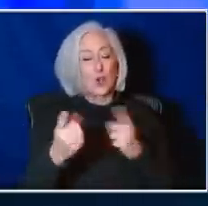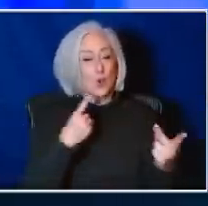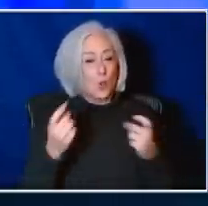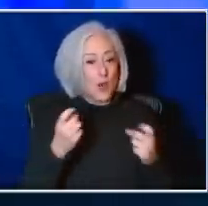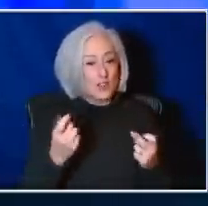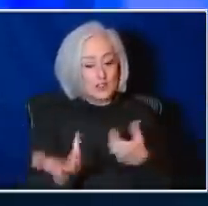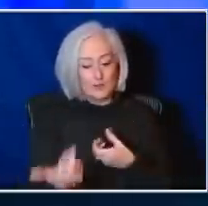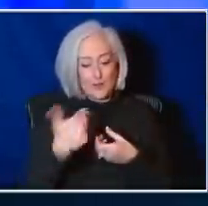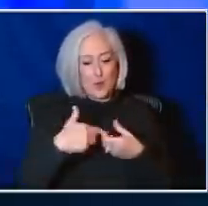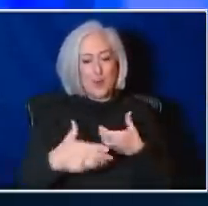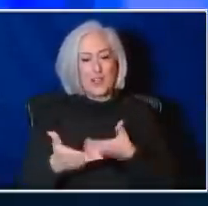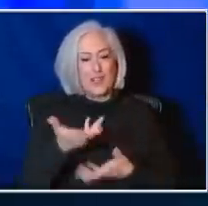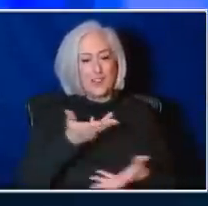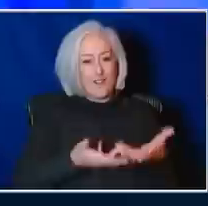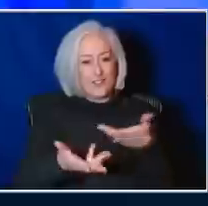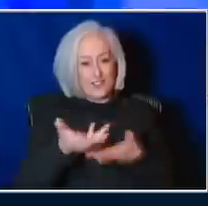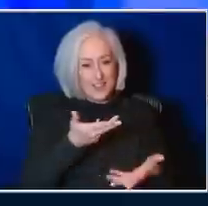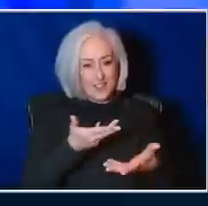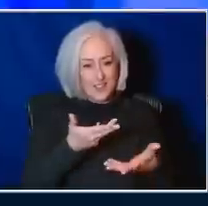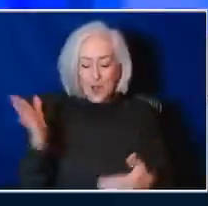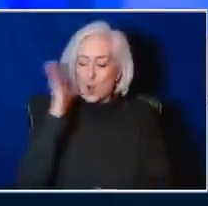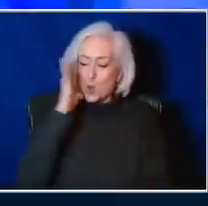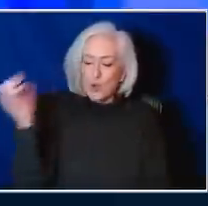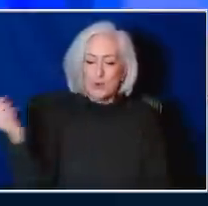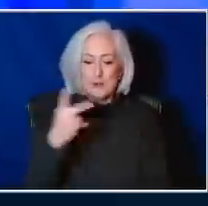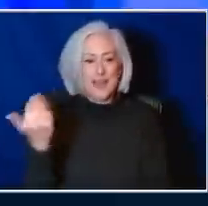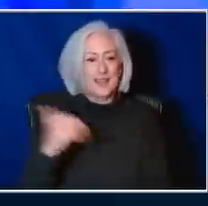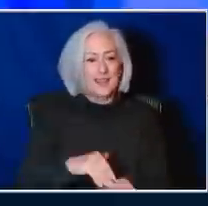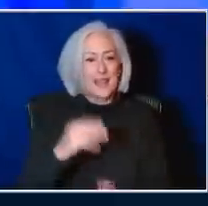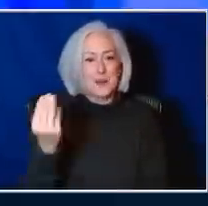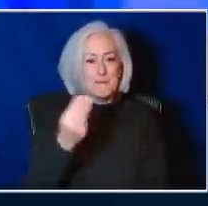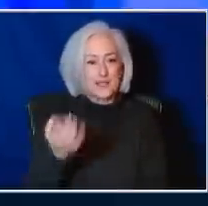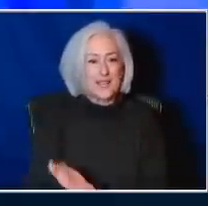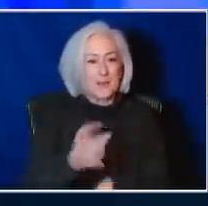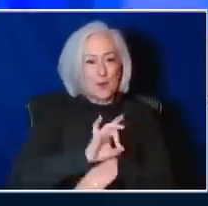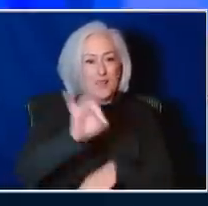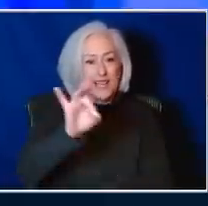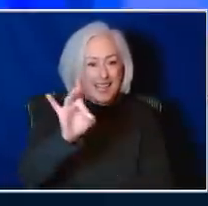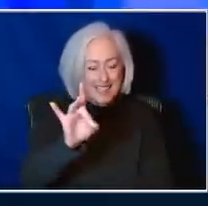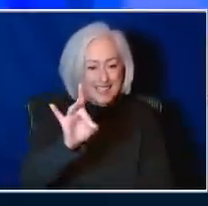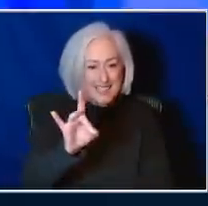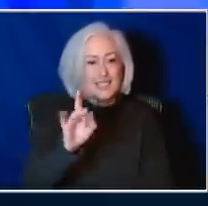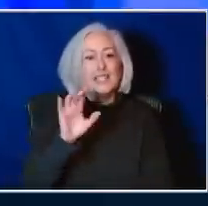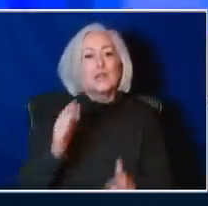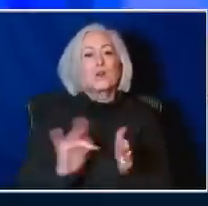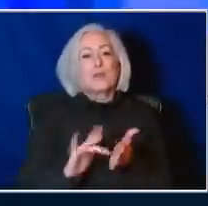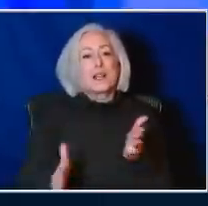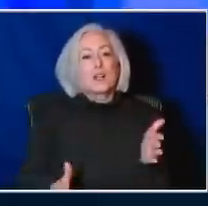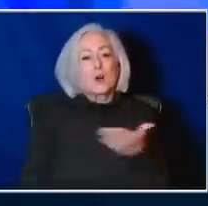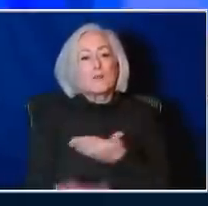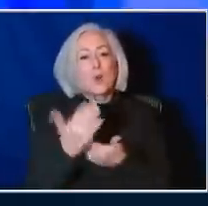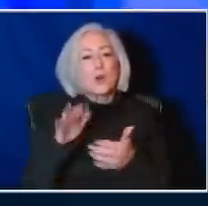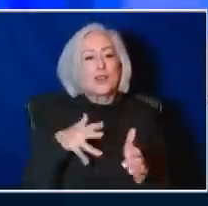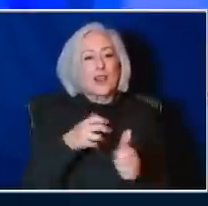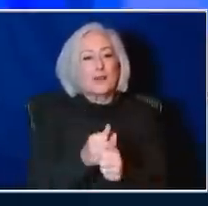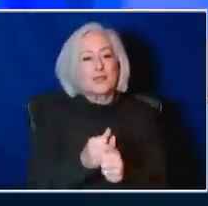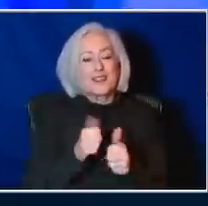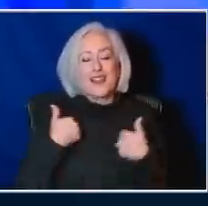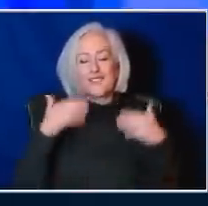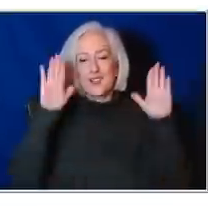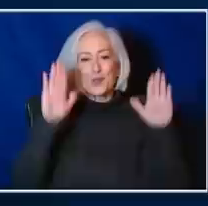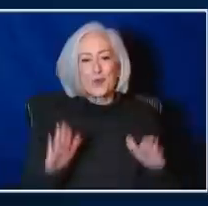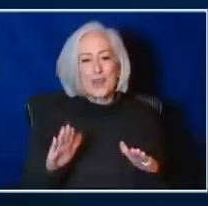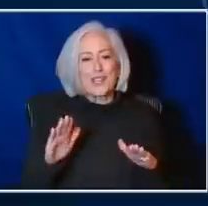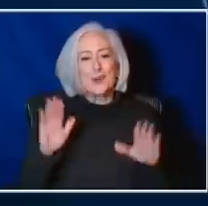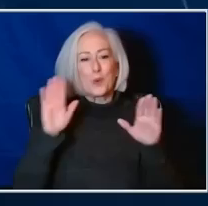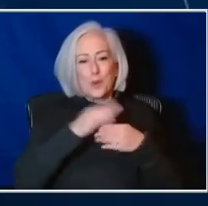We will be back here Monday morning at 8 a.m. with another morning medical update. Until then, have a great weekend. We will see you Monday morning.